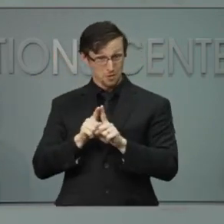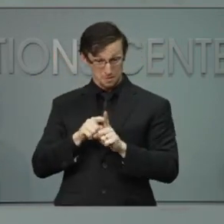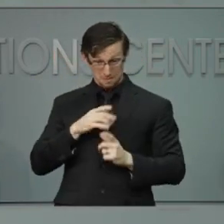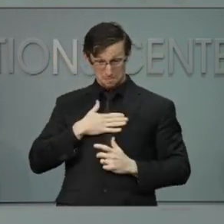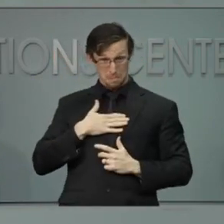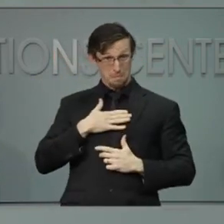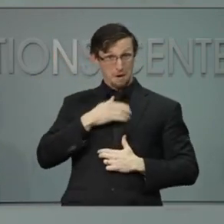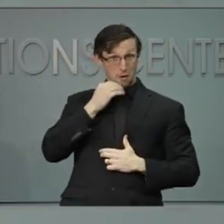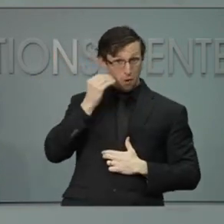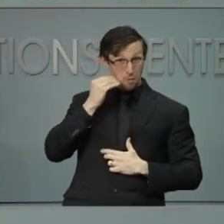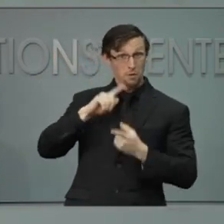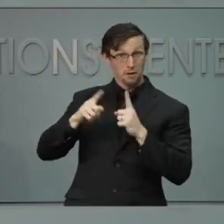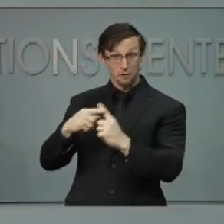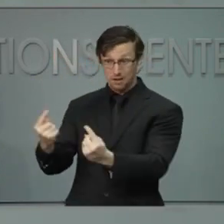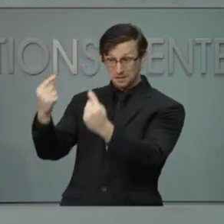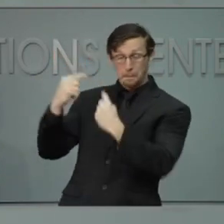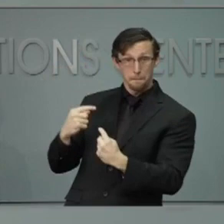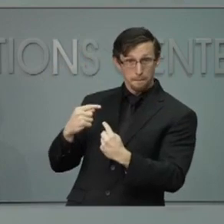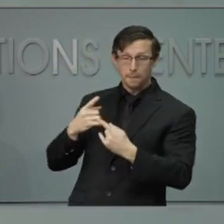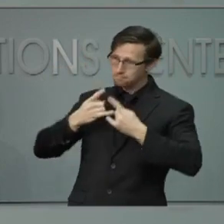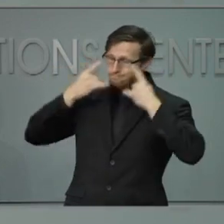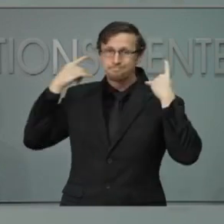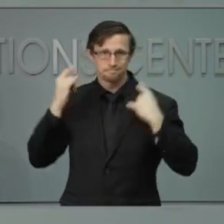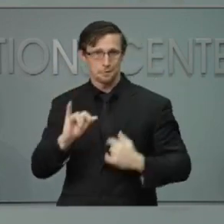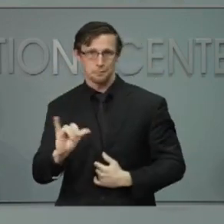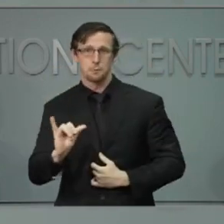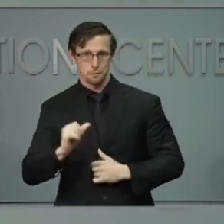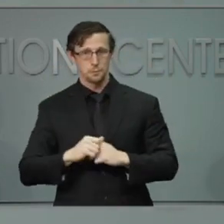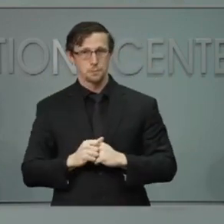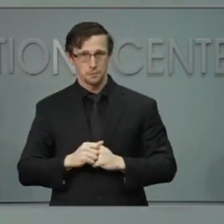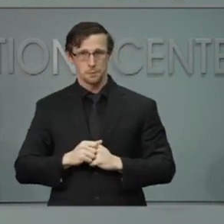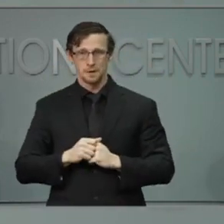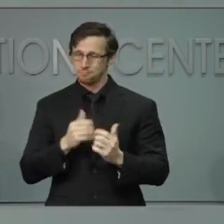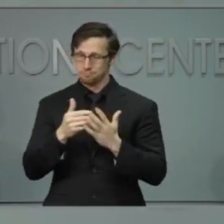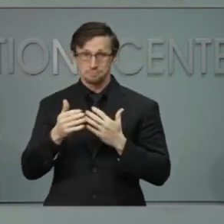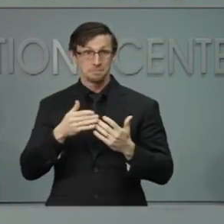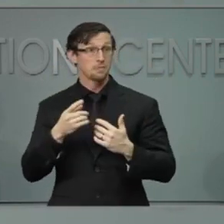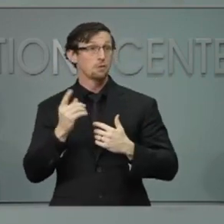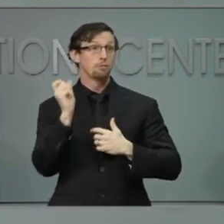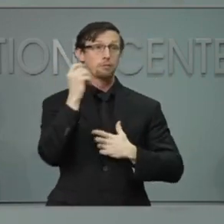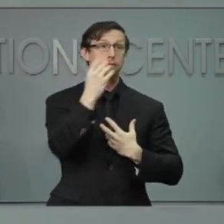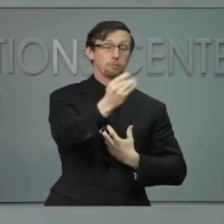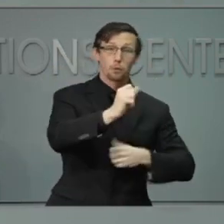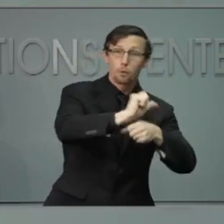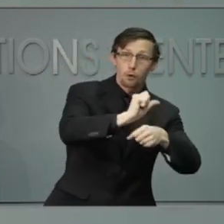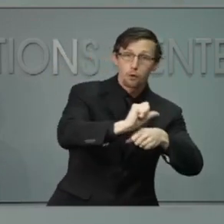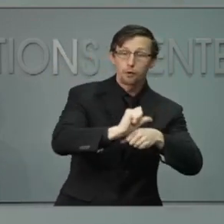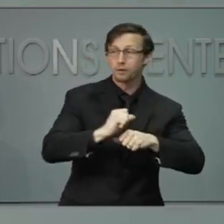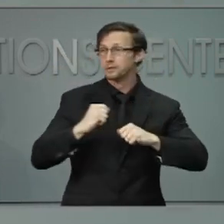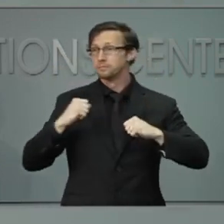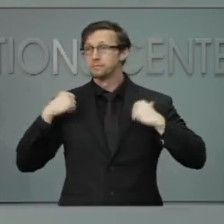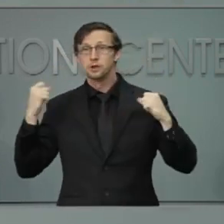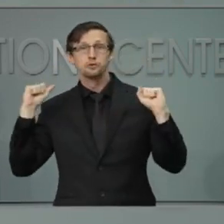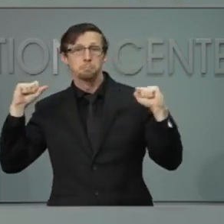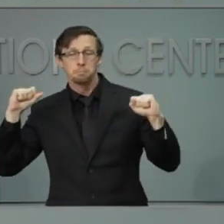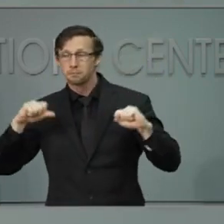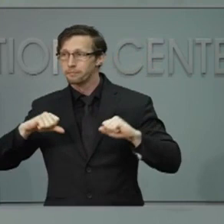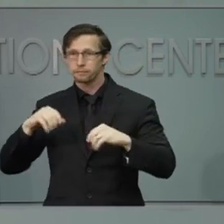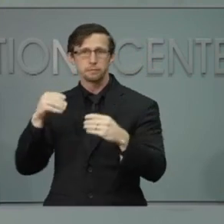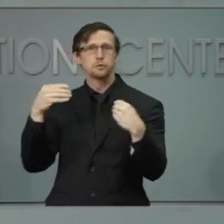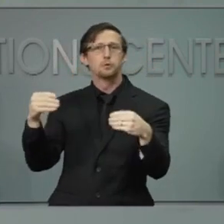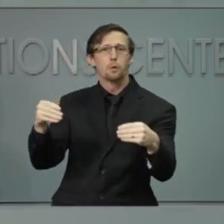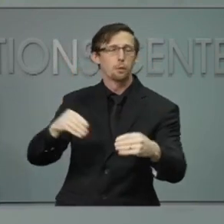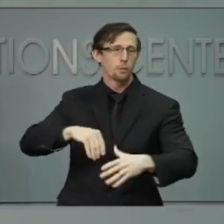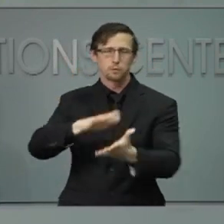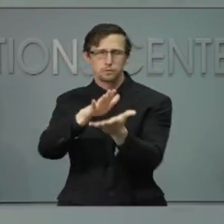home, when you're with friends or family visiting, it means a mask at work, at the gym, at the store, at school.